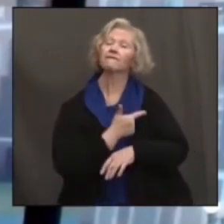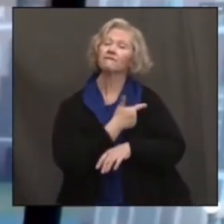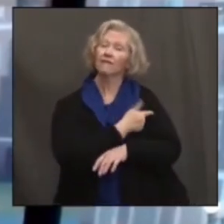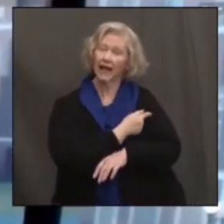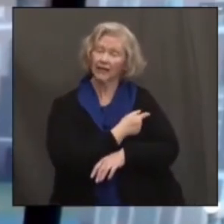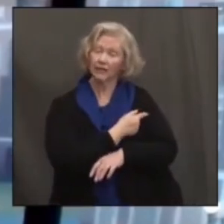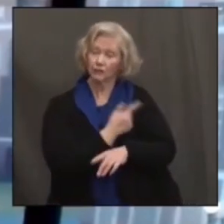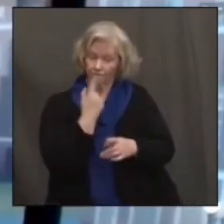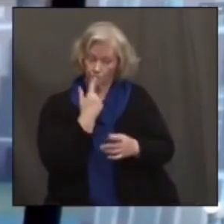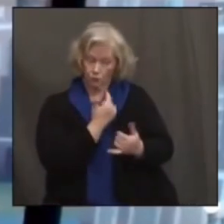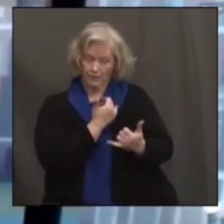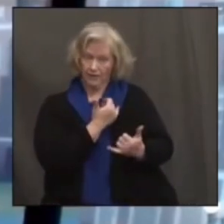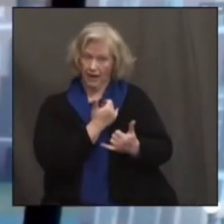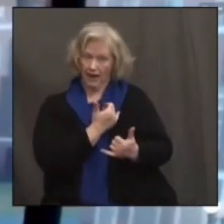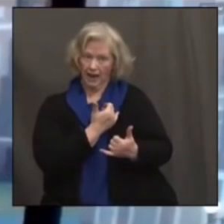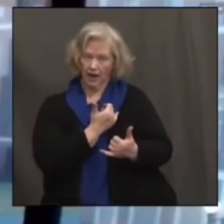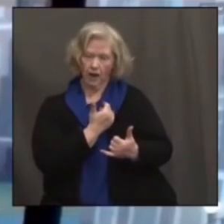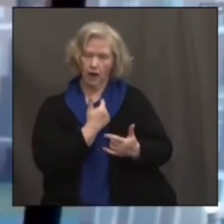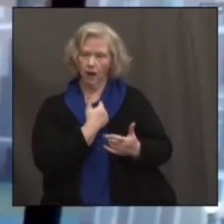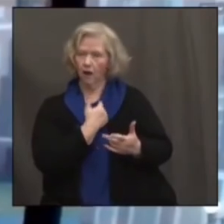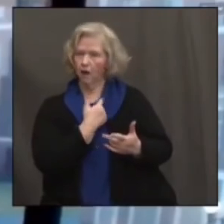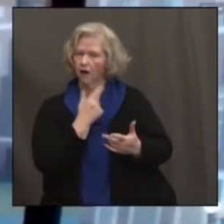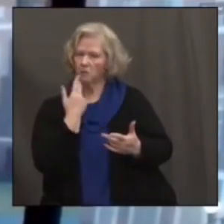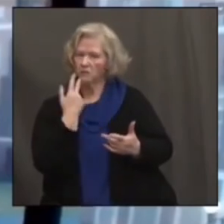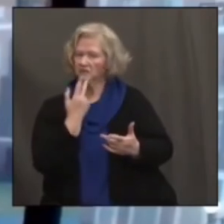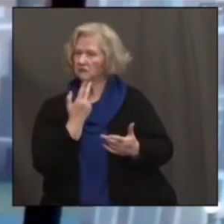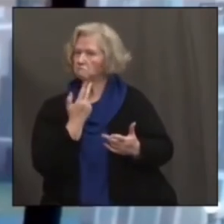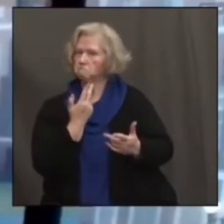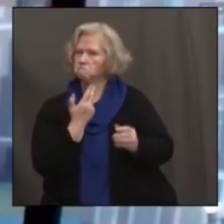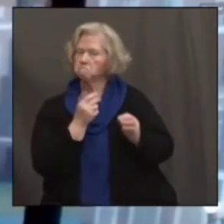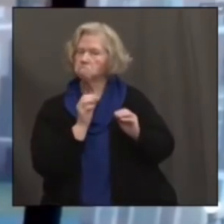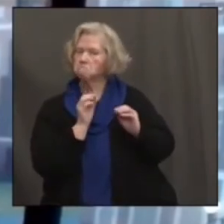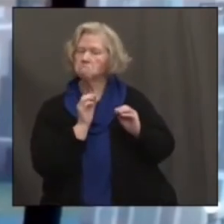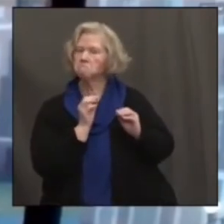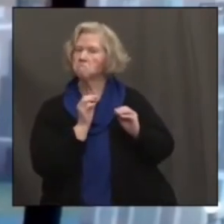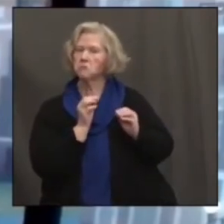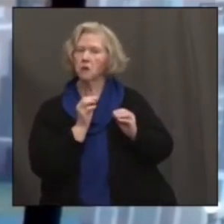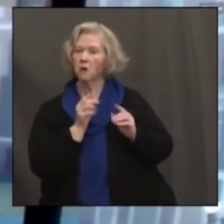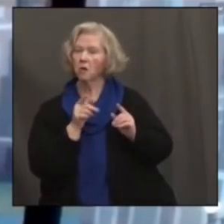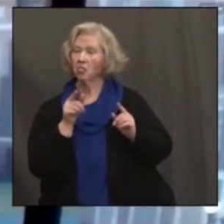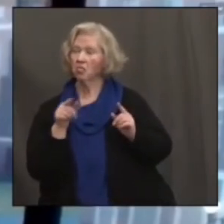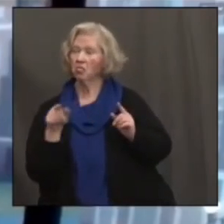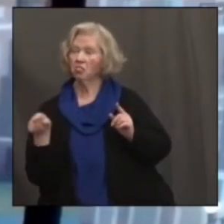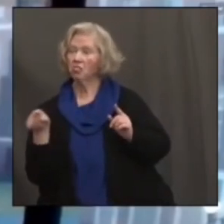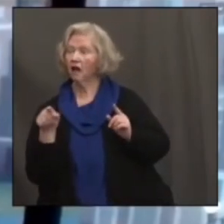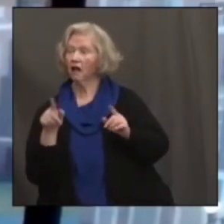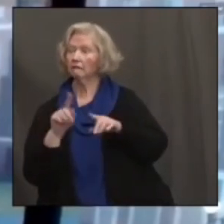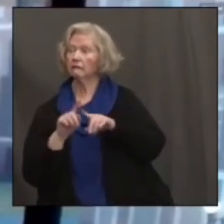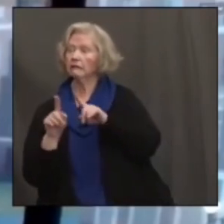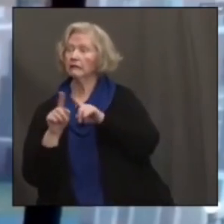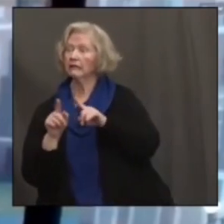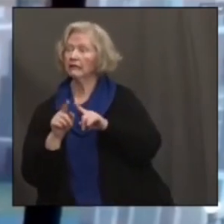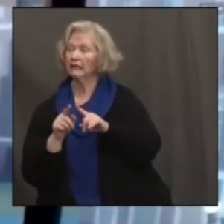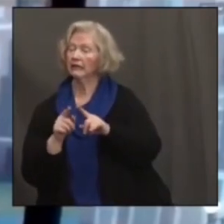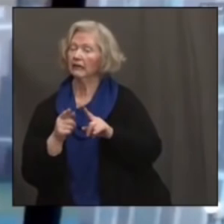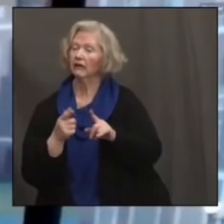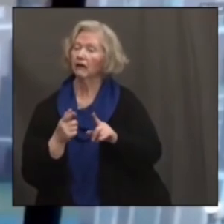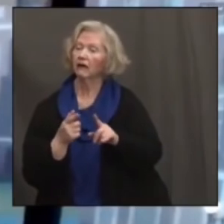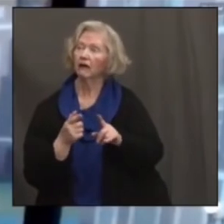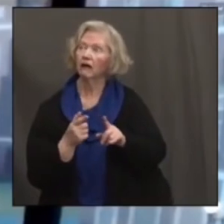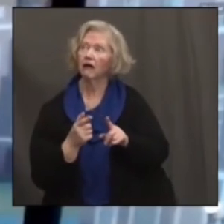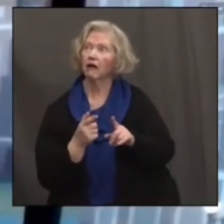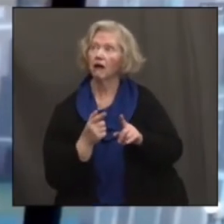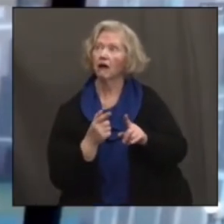at least at this point, we don't see any threats with the variants in terms of